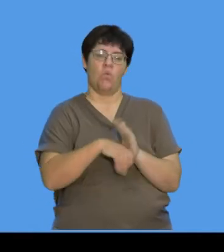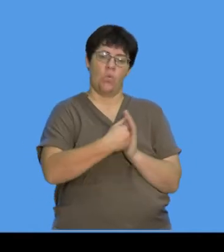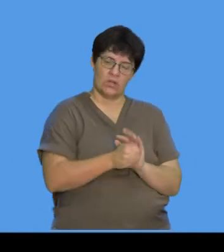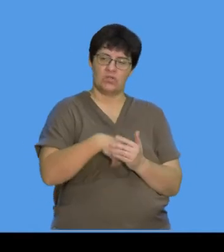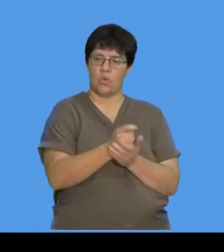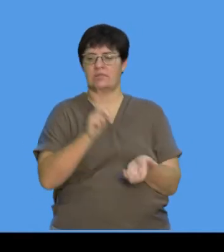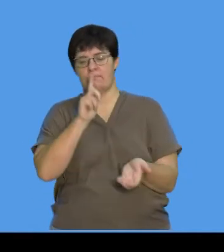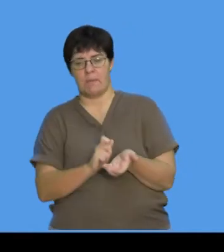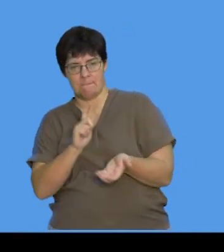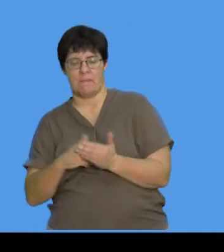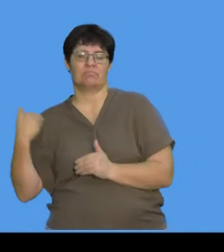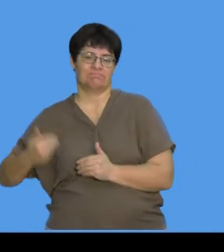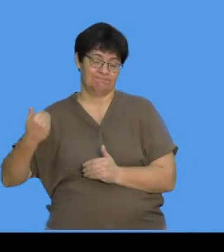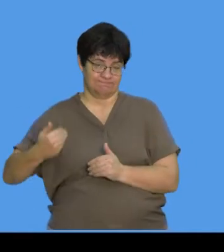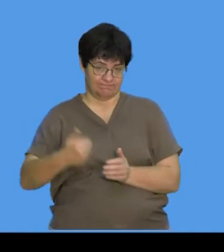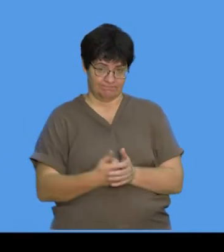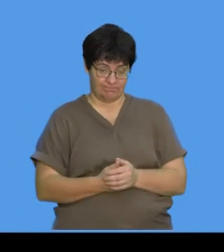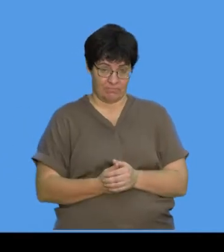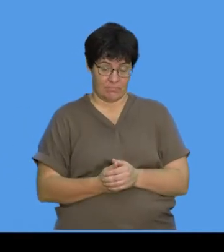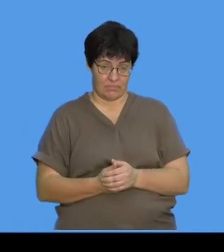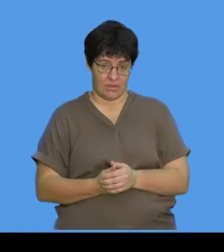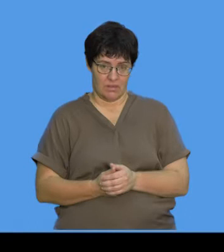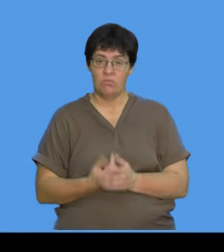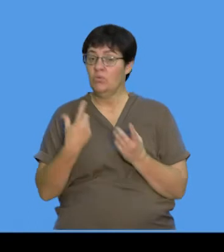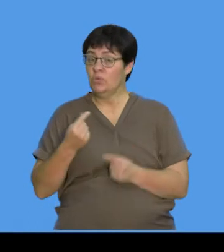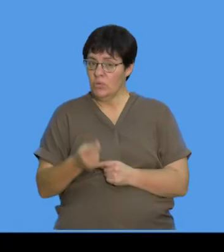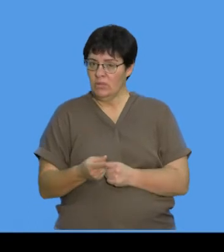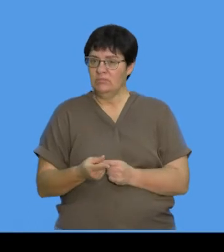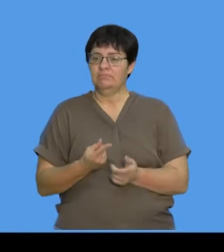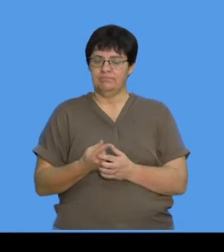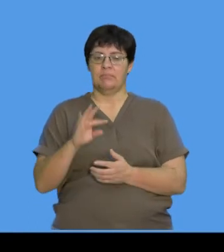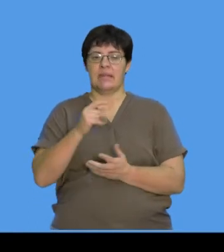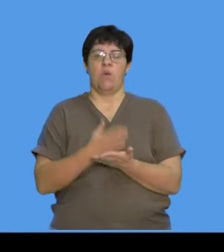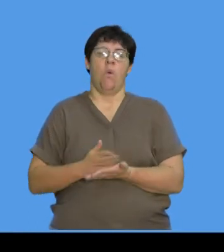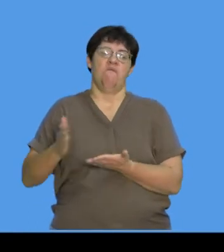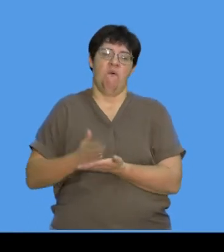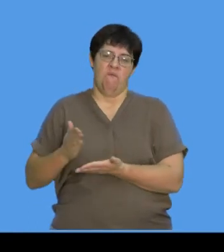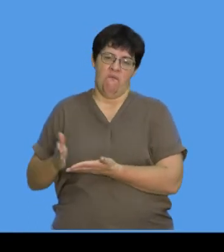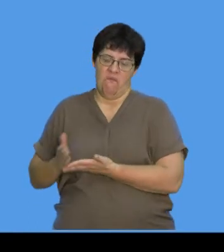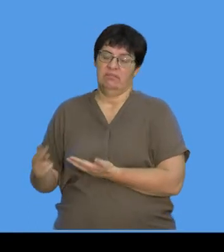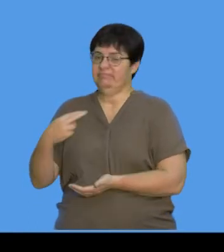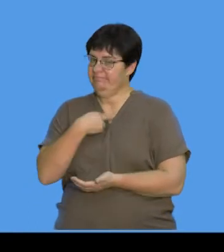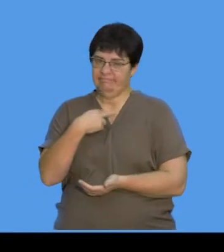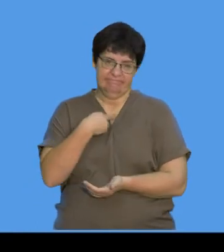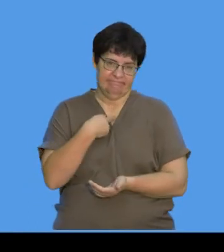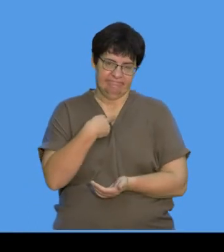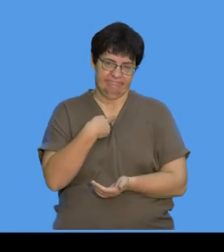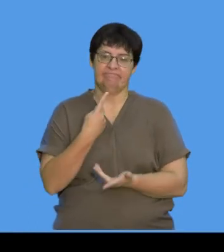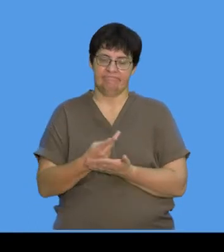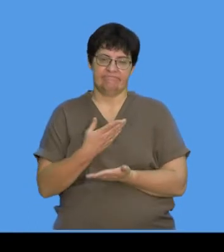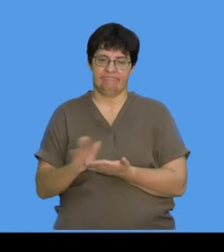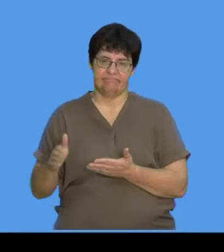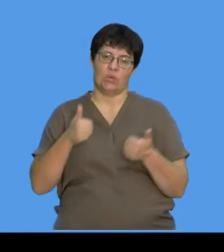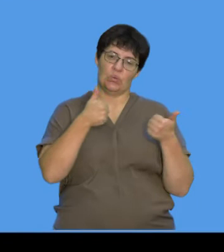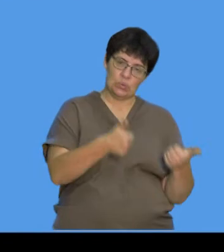constantly washing your hands and sanitizing. And when we do that, we actually get rid of bacteria. Unfortunately,